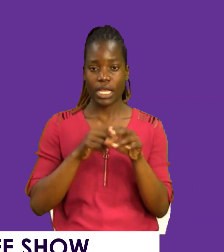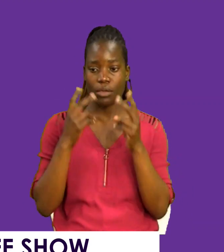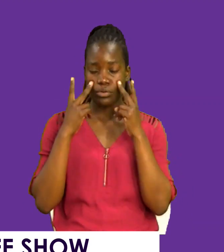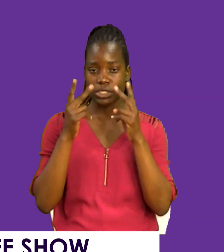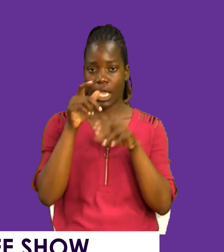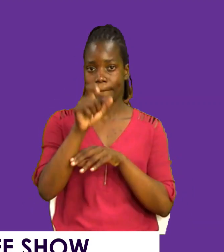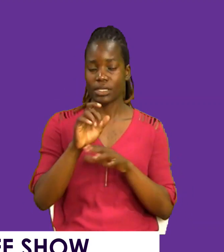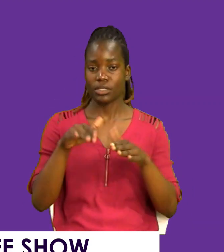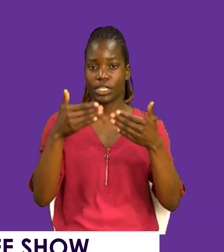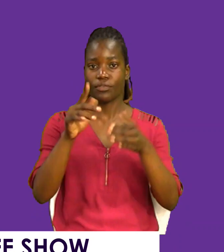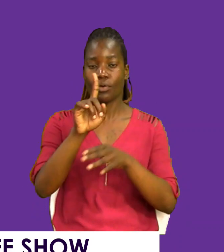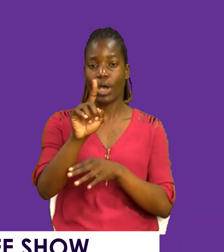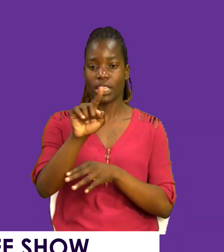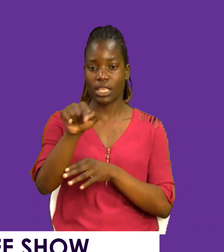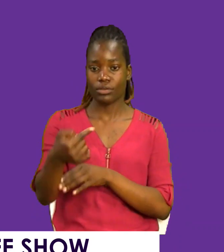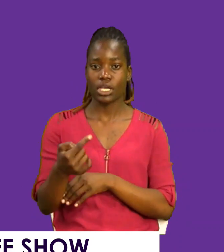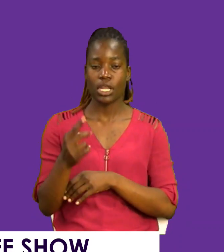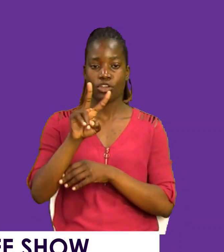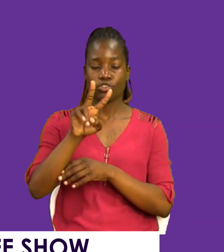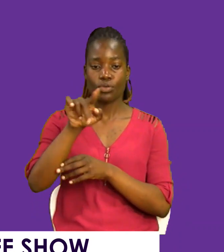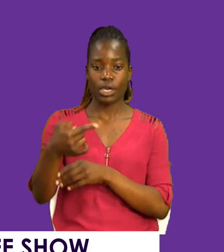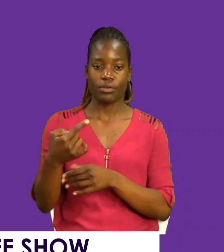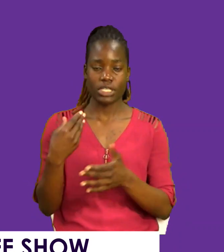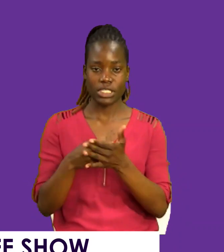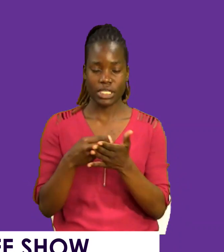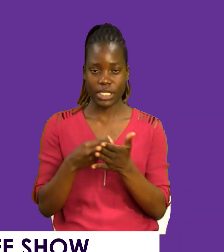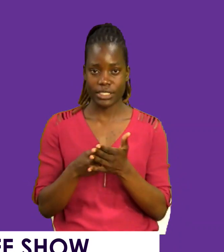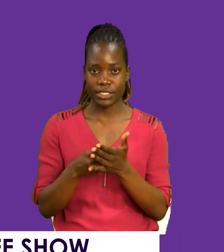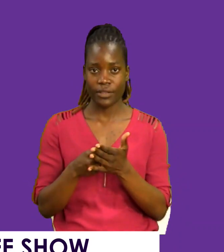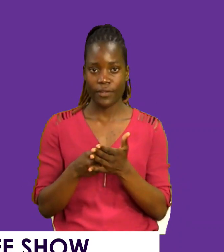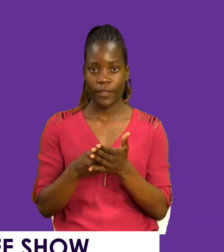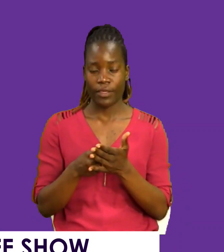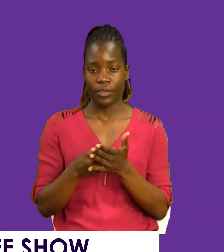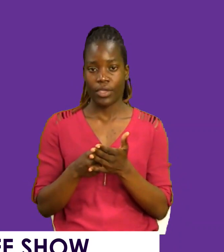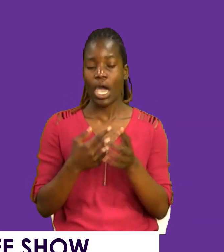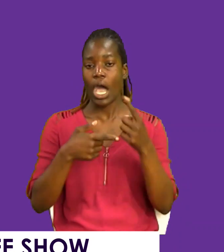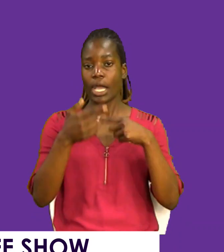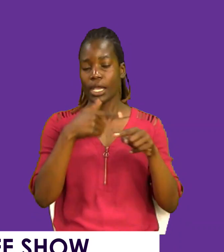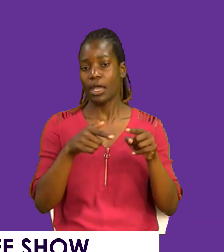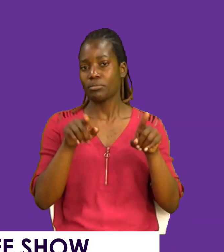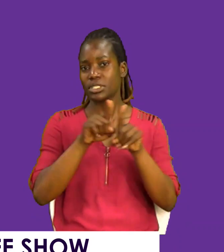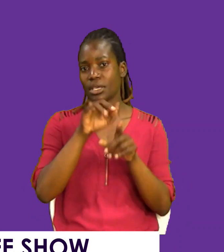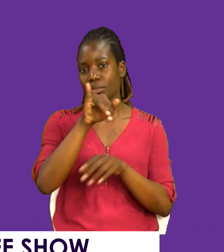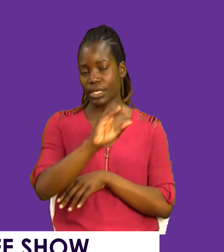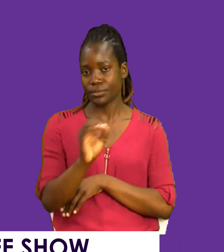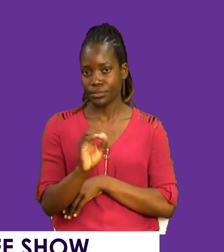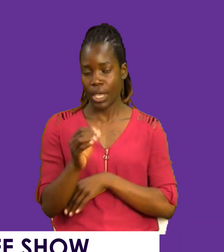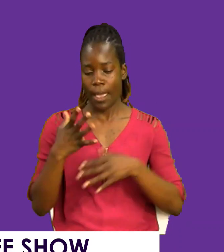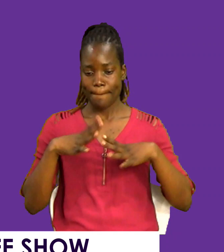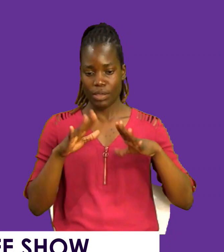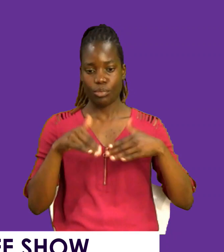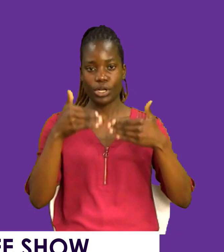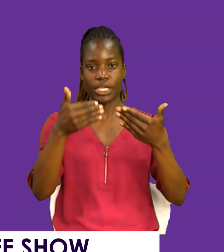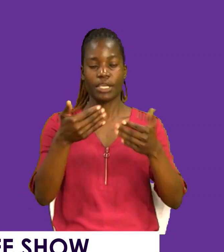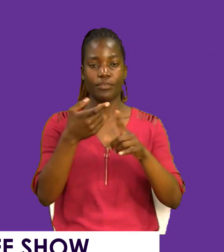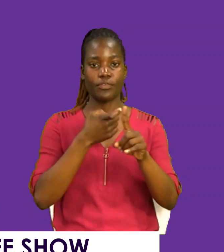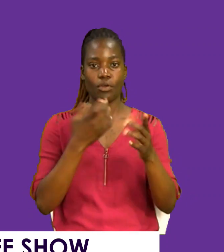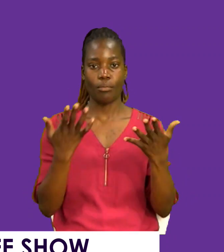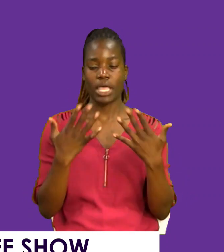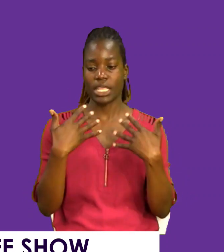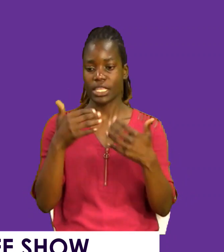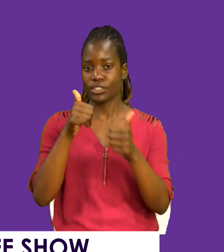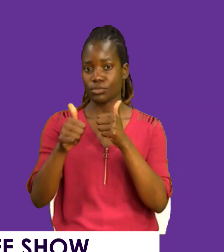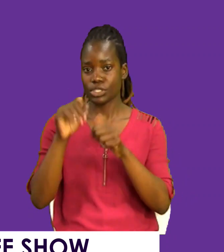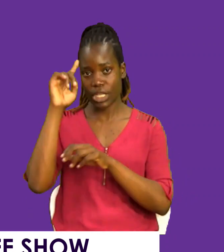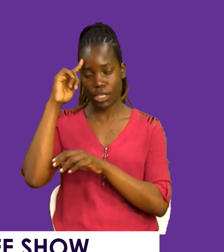see somebody give you 1,000, 2,000 shillings, 10,000 shillings, it doesn't just come like that. People give out of the things